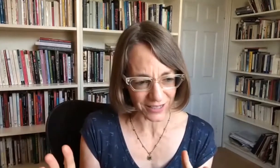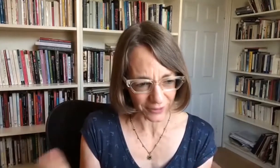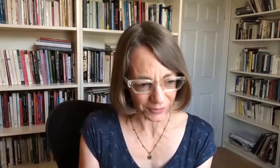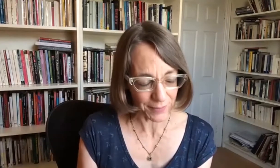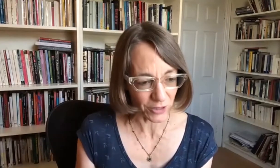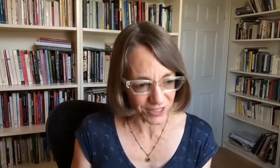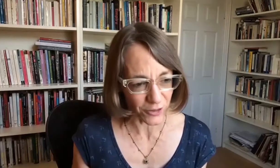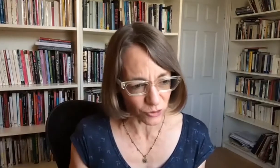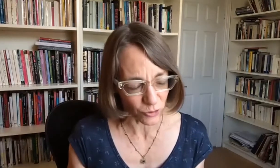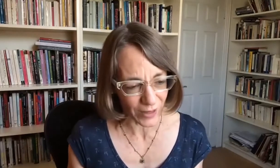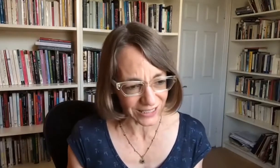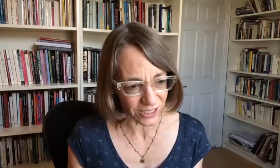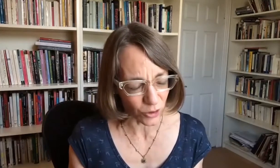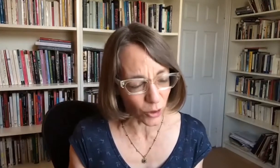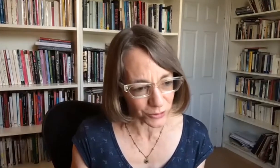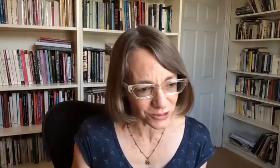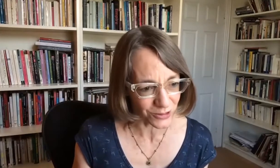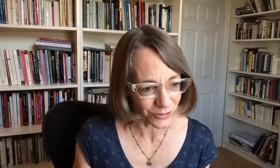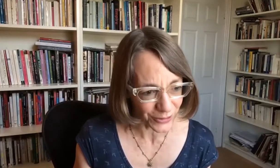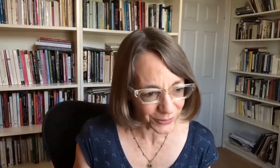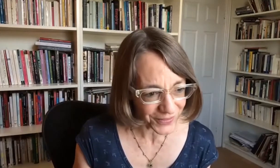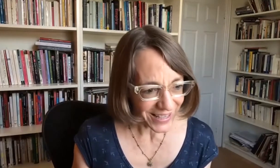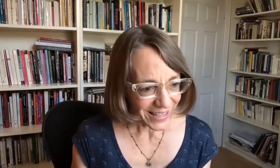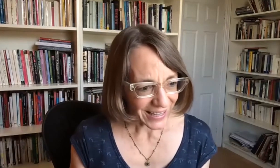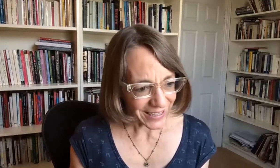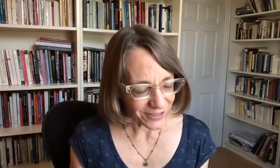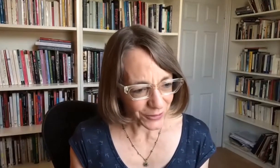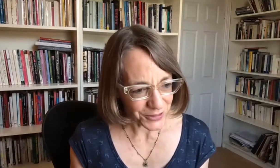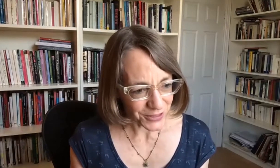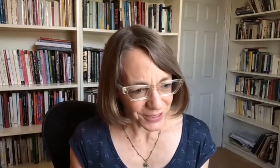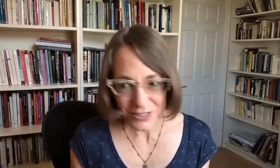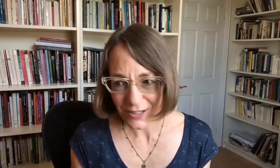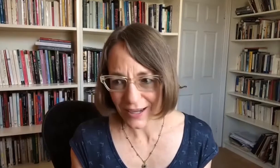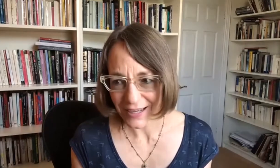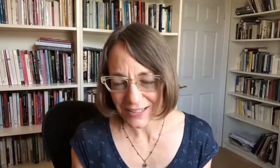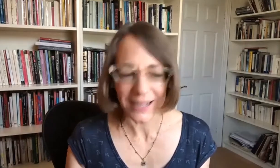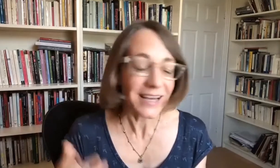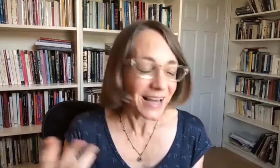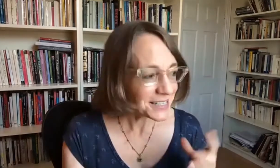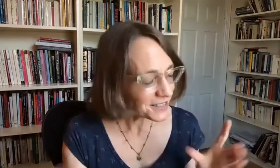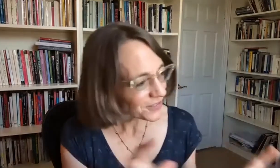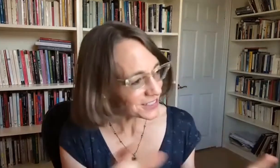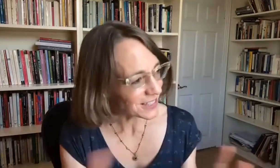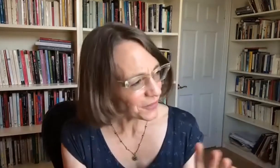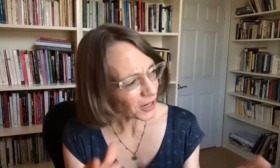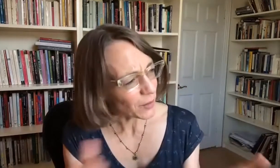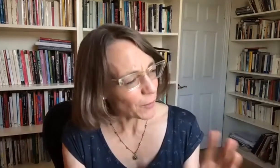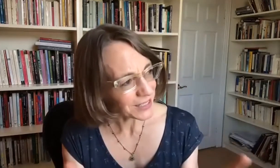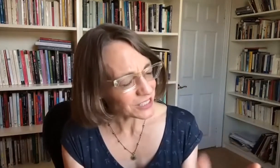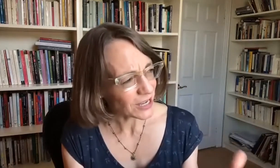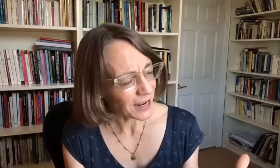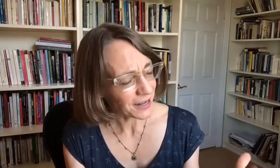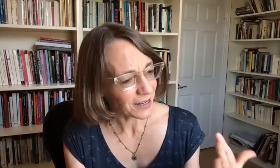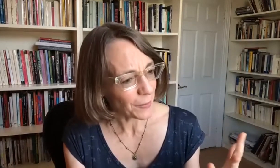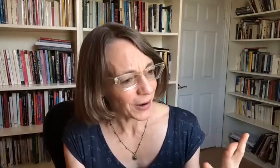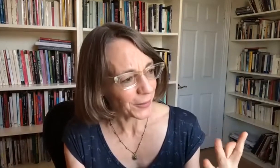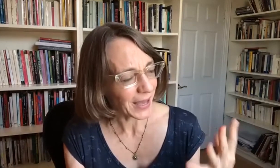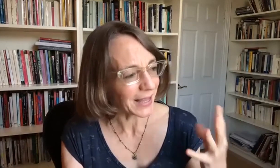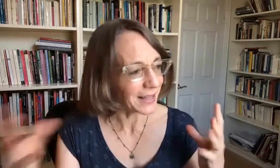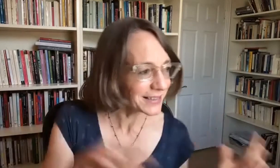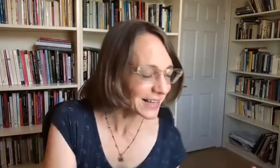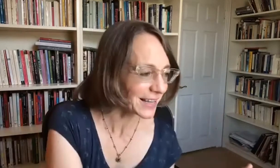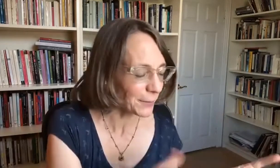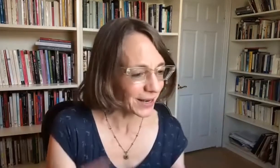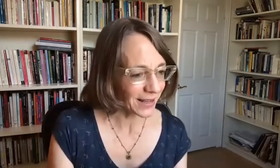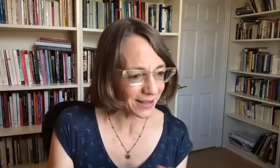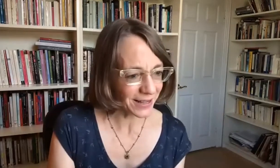you abandoned this category of race or the day. The researchers abandoned the category of race around 1922.